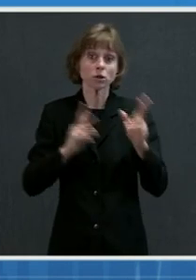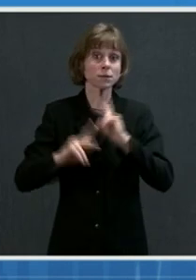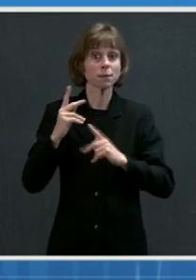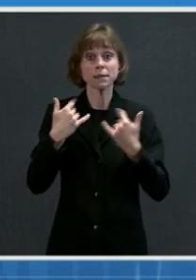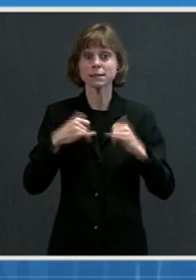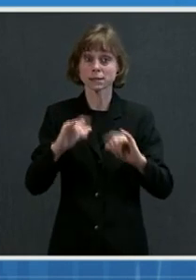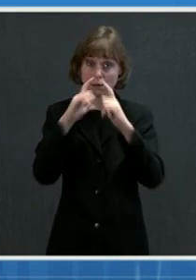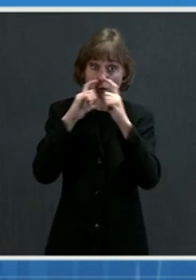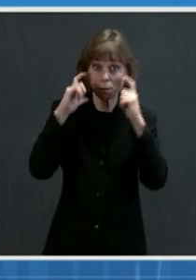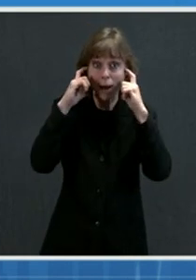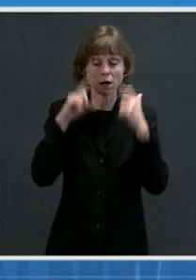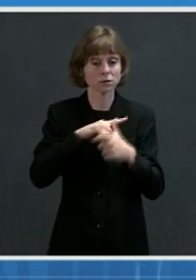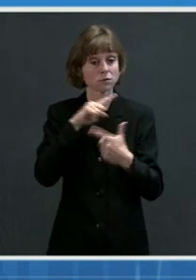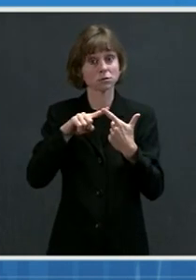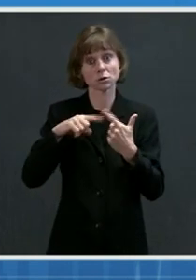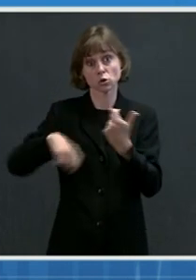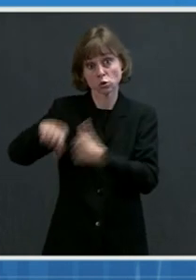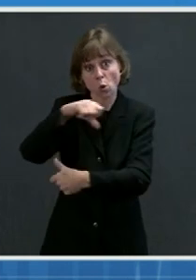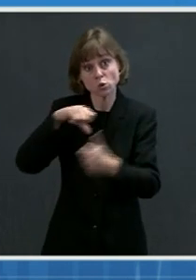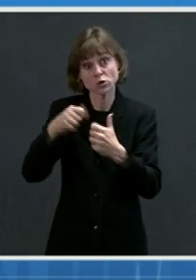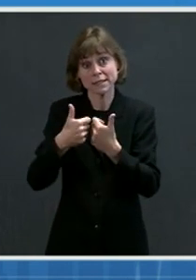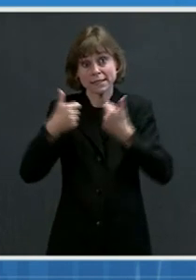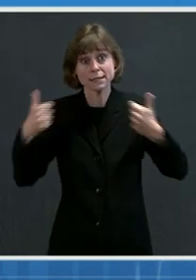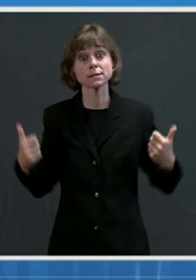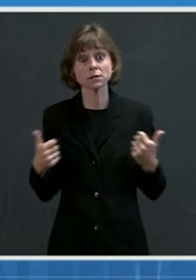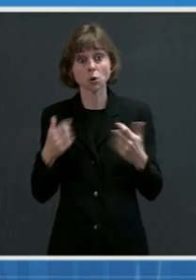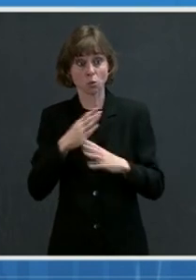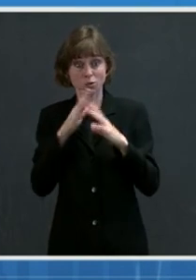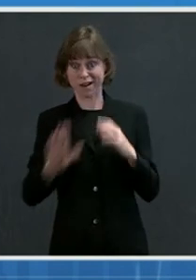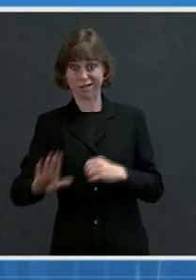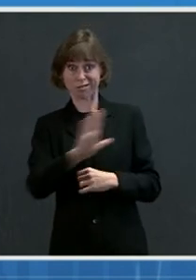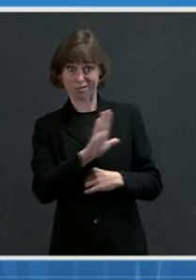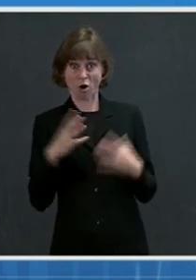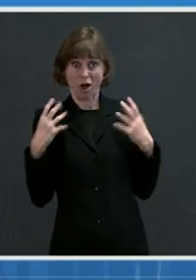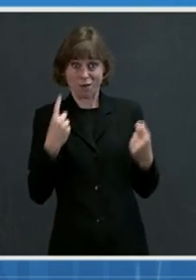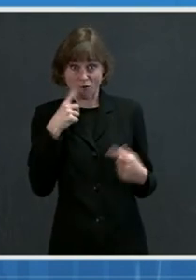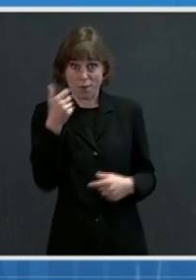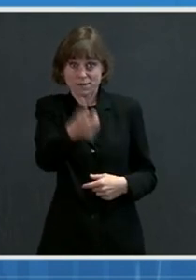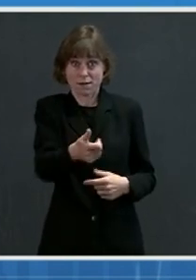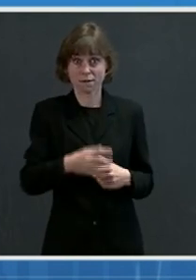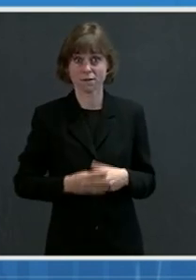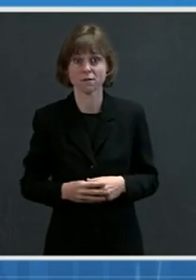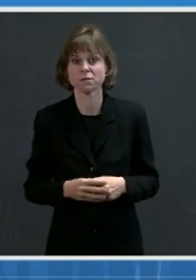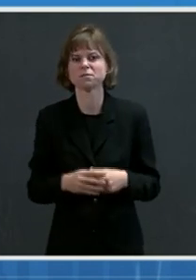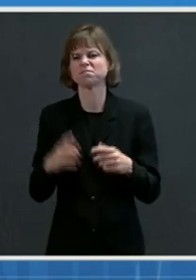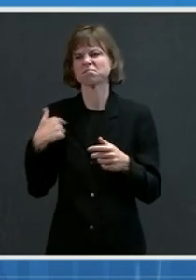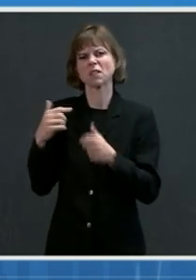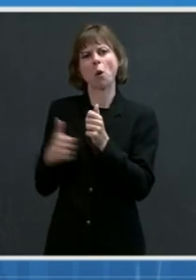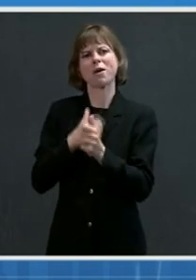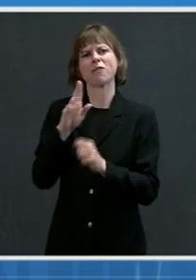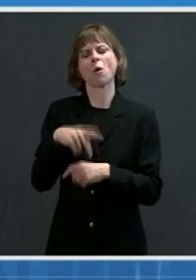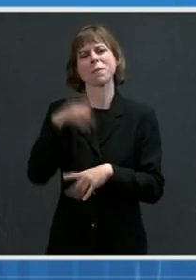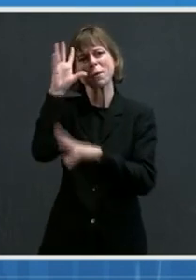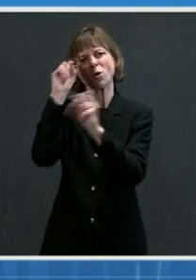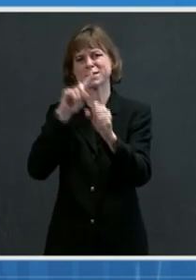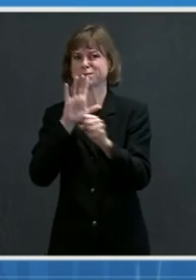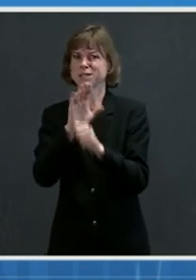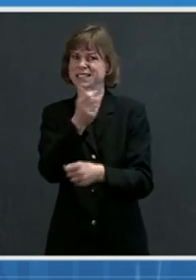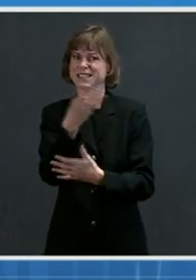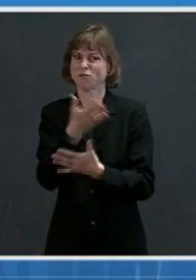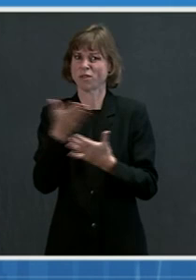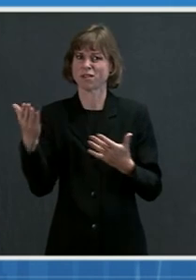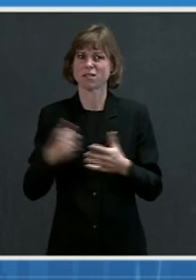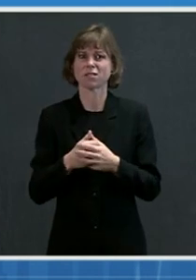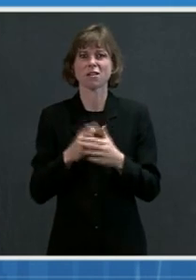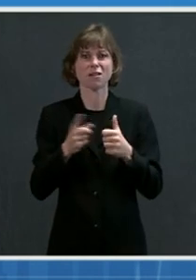to protect their own health. Let me just follow that up. The president is committed to a few things. One is to follow the recommendation